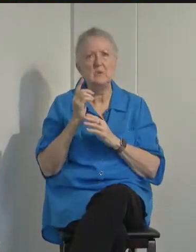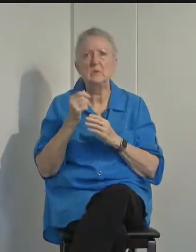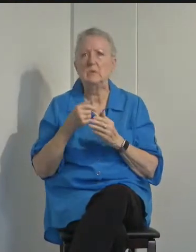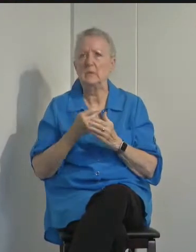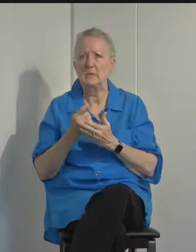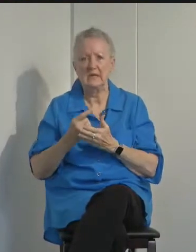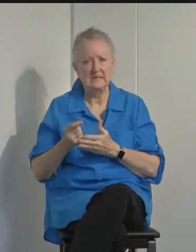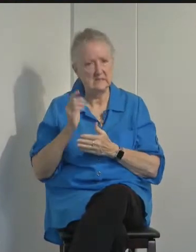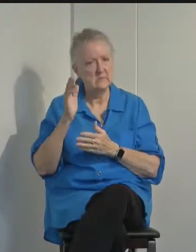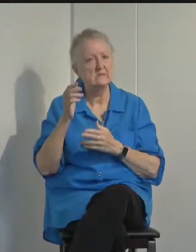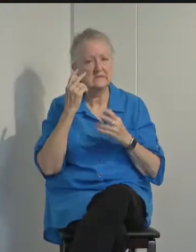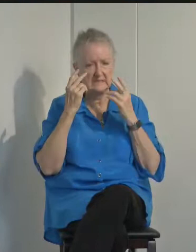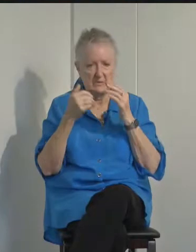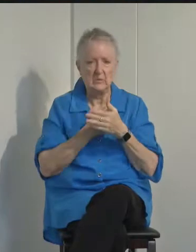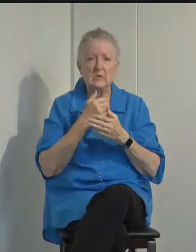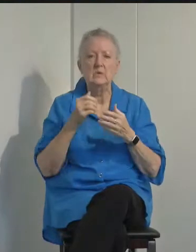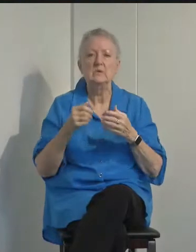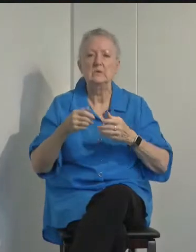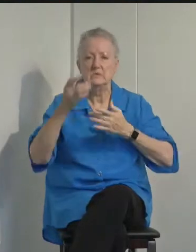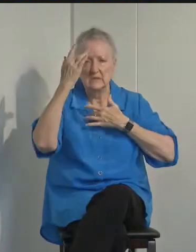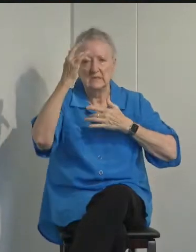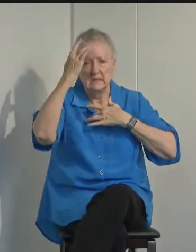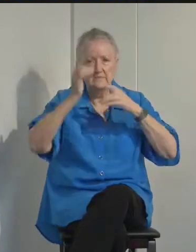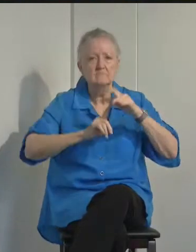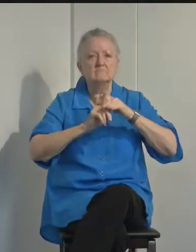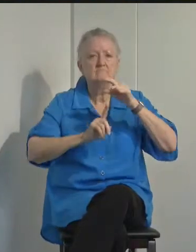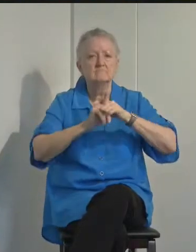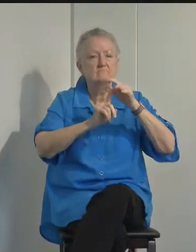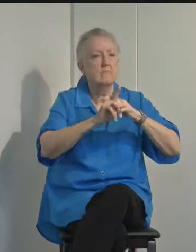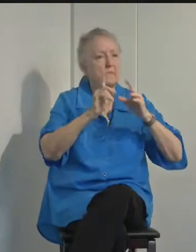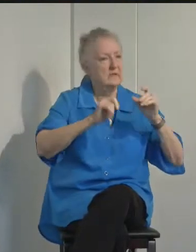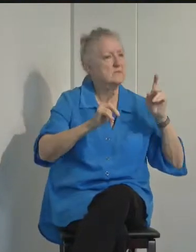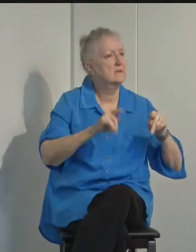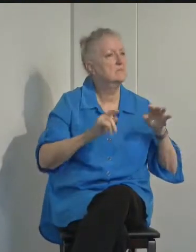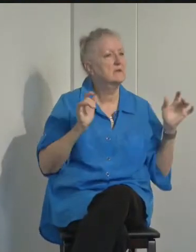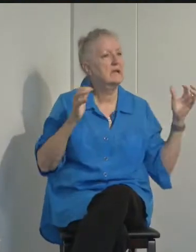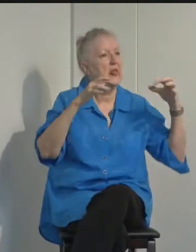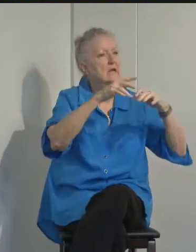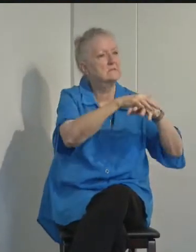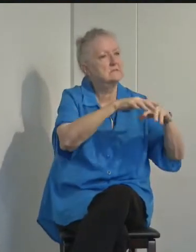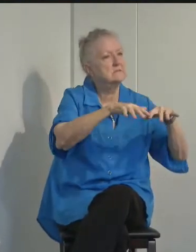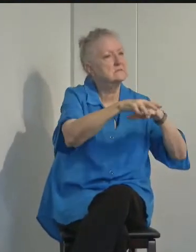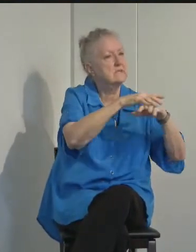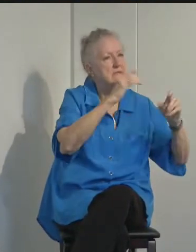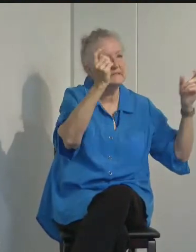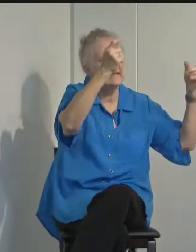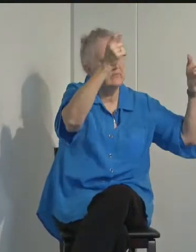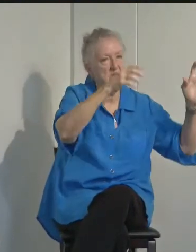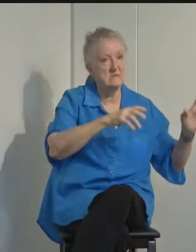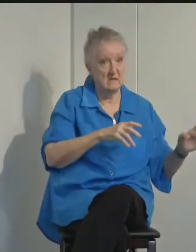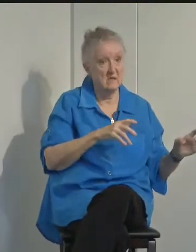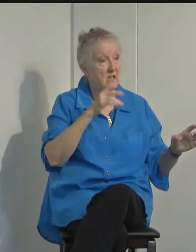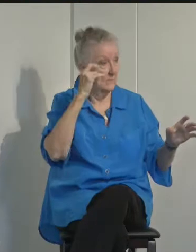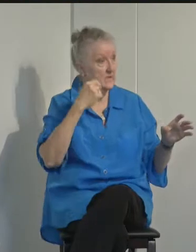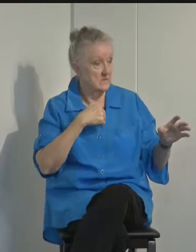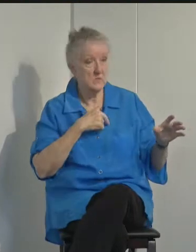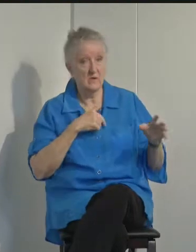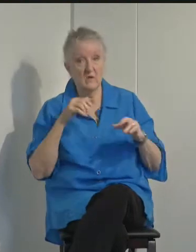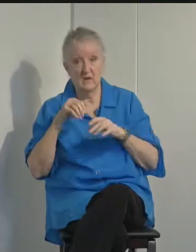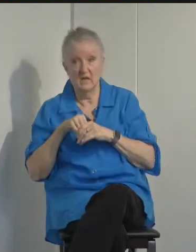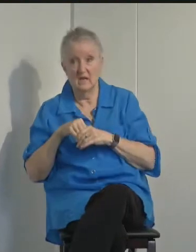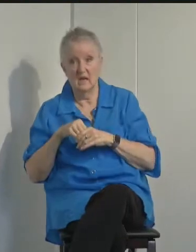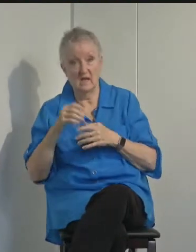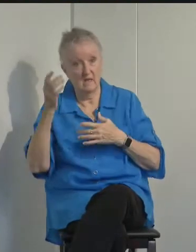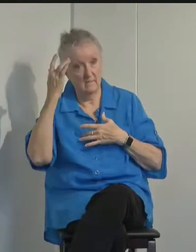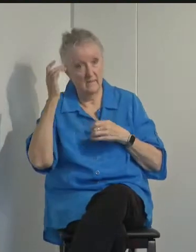that we may see new cases due to gatherings and celebrations. Because we are in a pandemic where